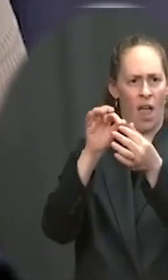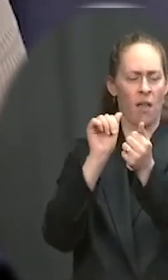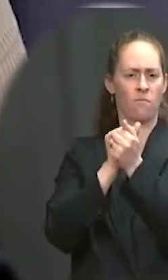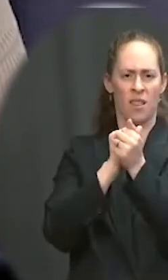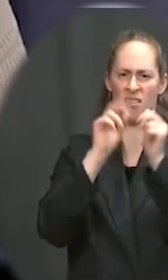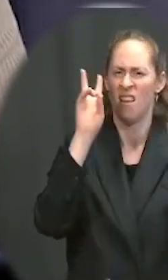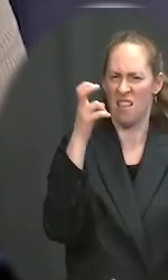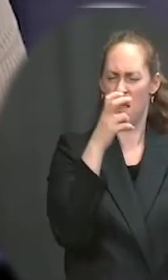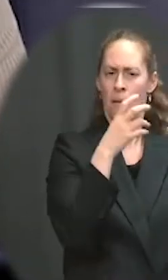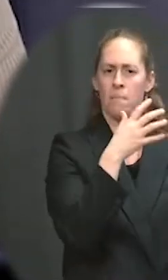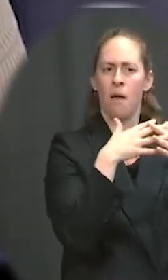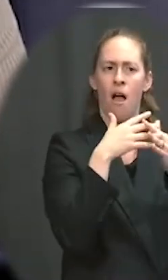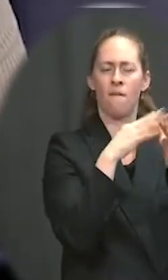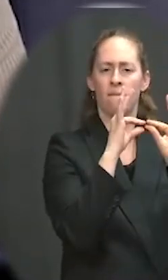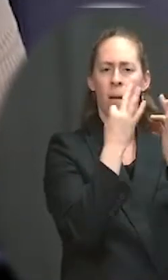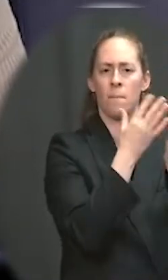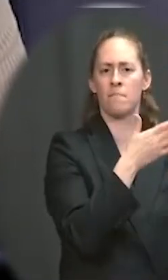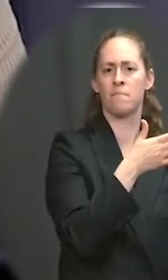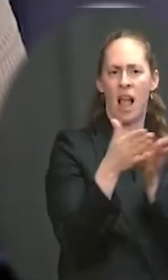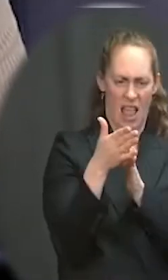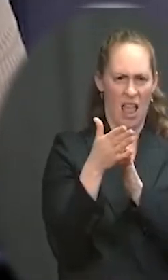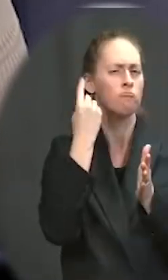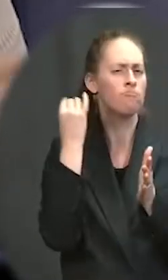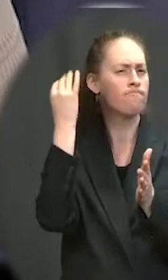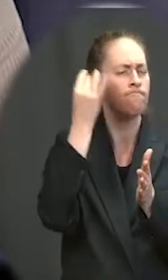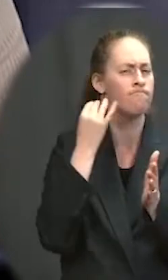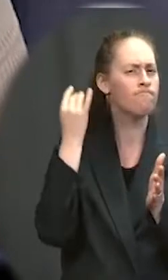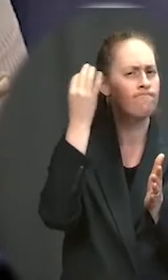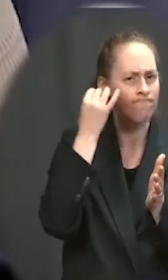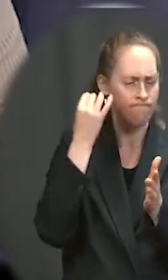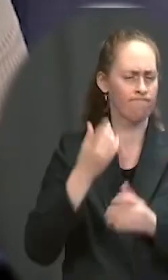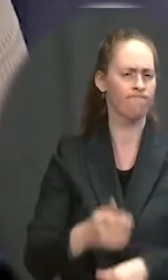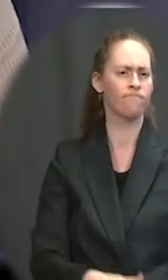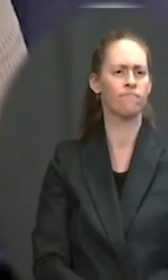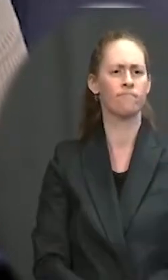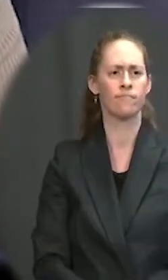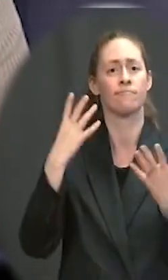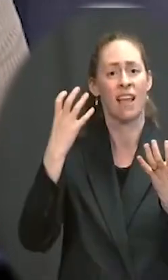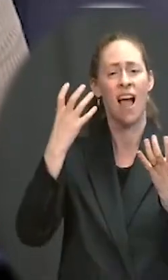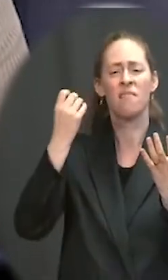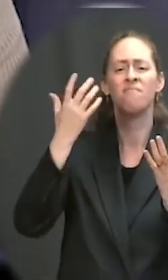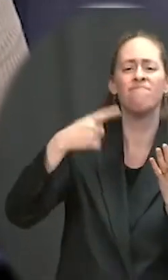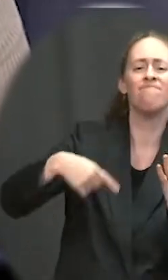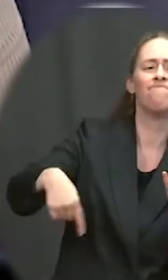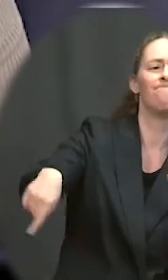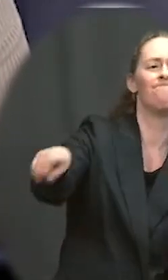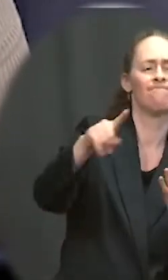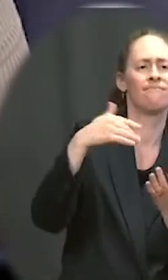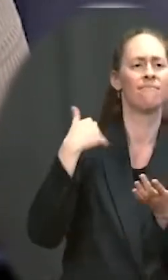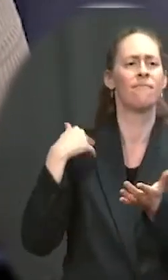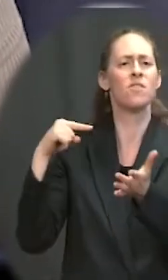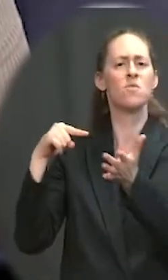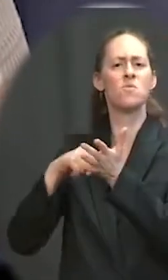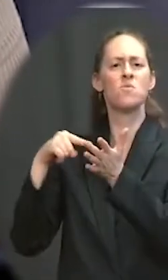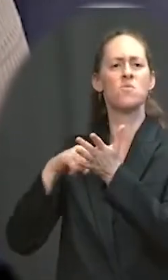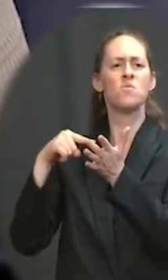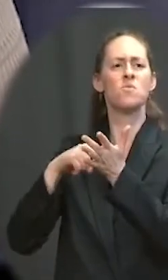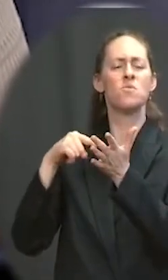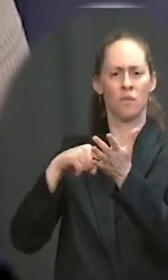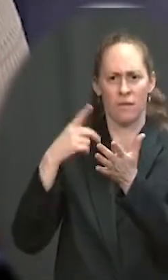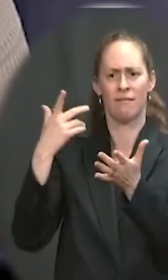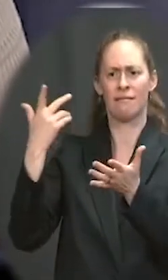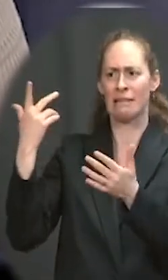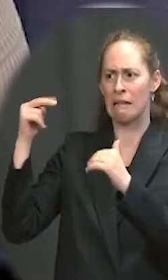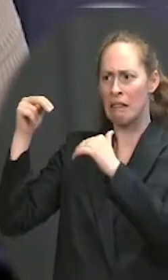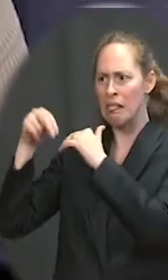the plan would increase the deficit and fail to grow the economy as much as President Biden has claimed. And so, is there a risk in the long